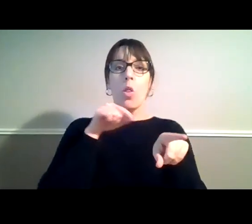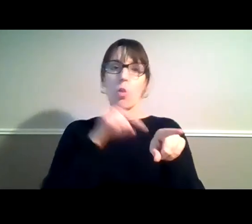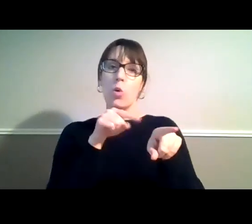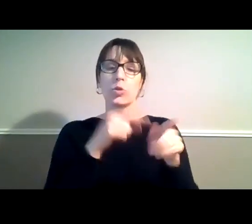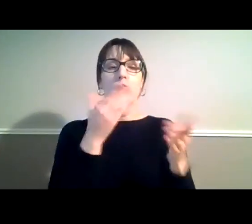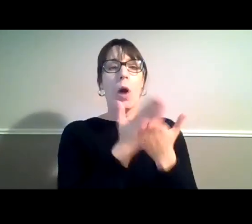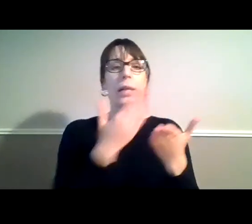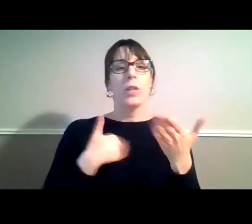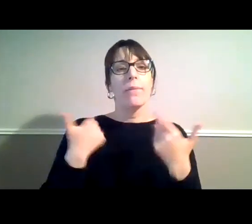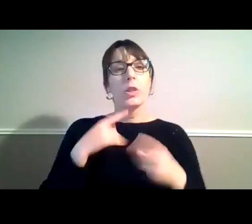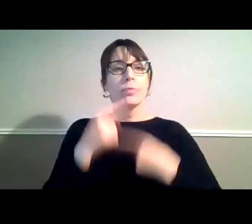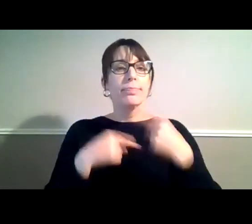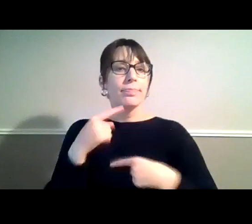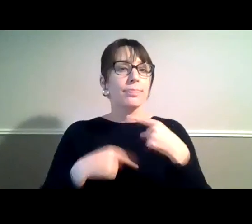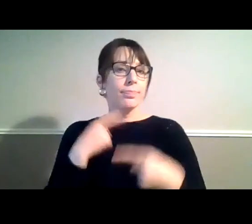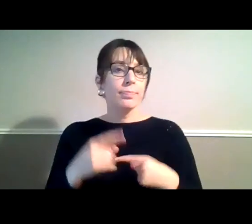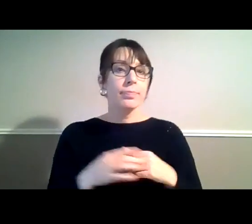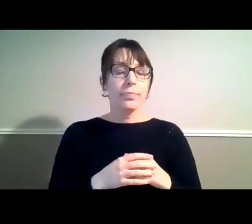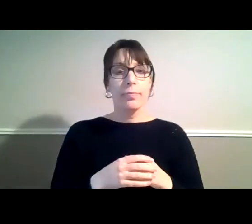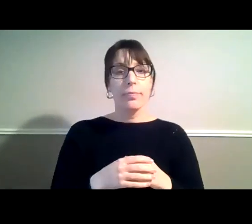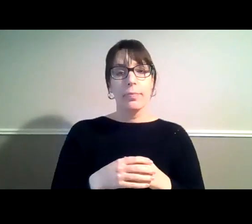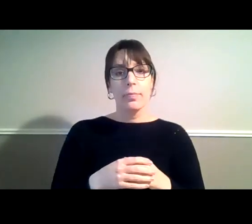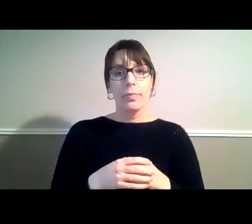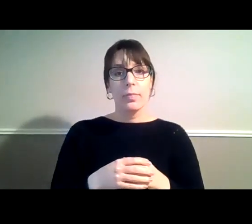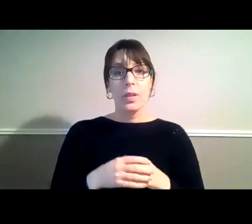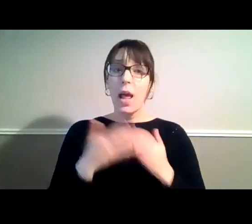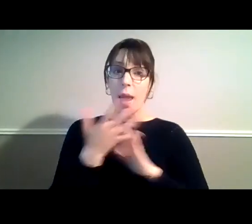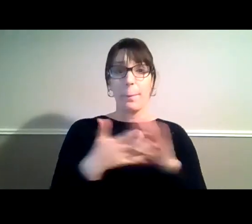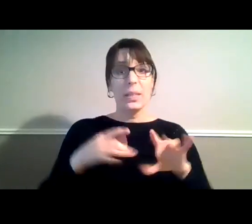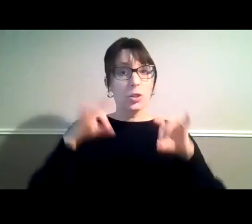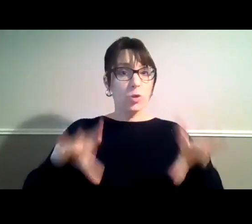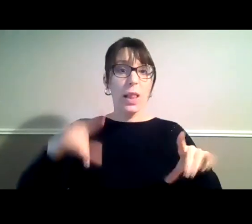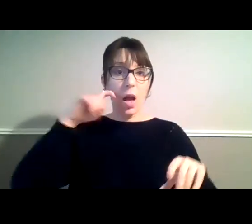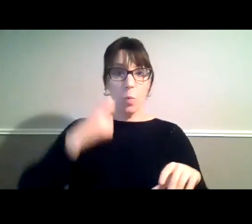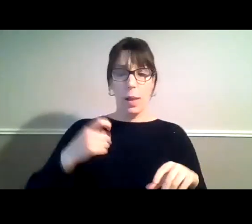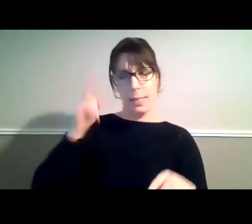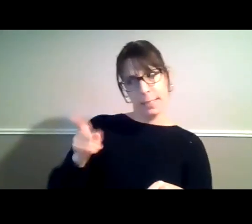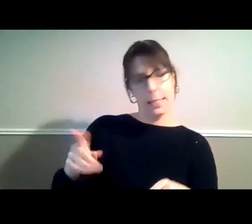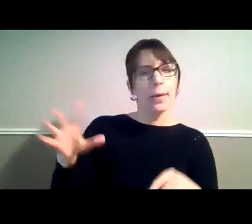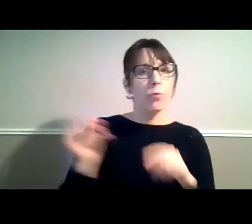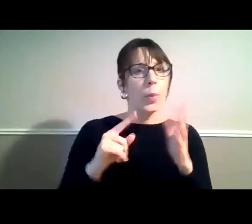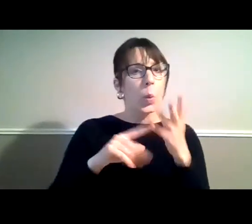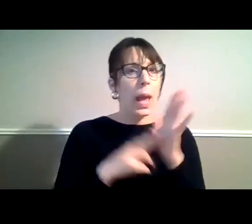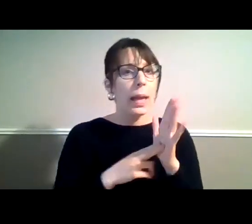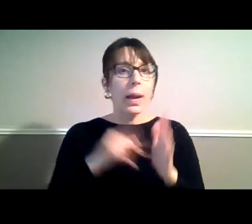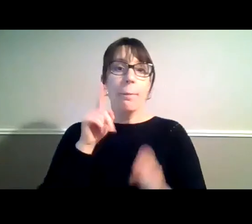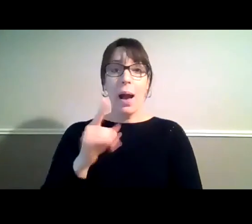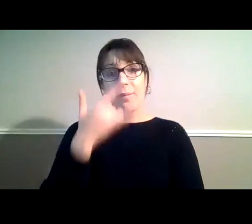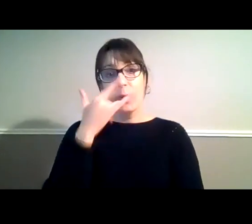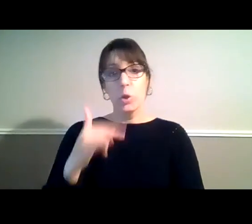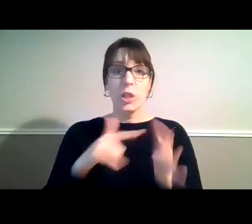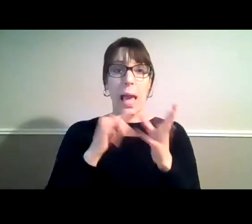And Australia is called to account. Unfortunately, I'd have to say, as a human rights lawyer,